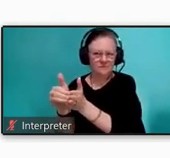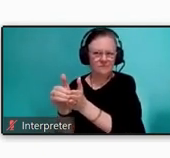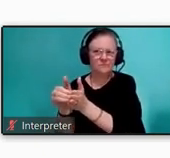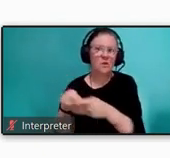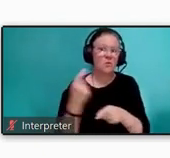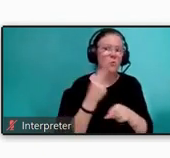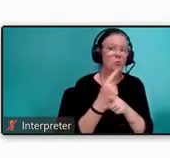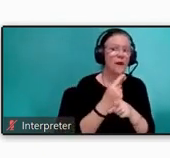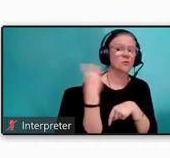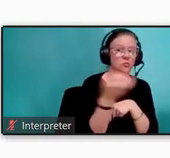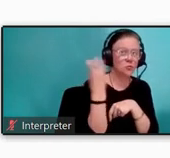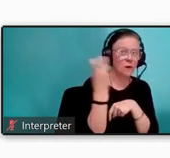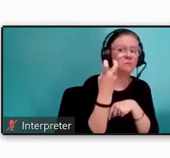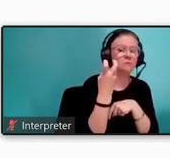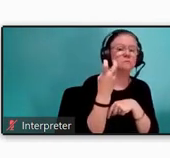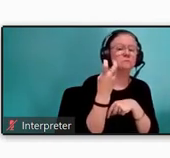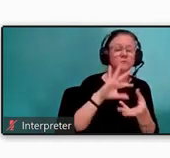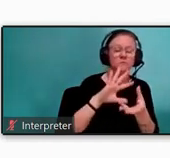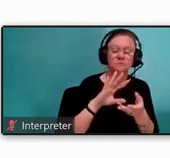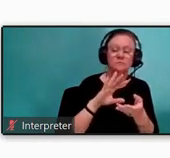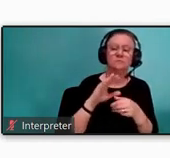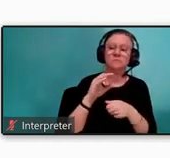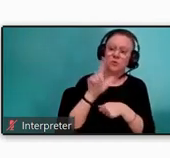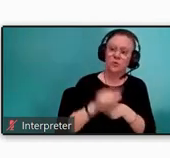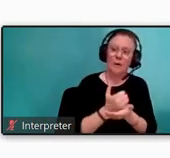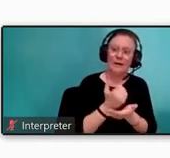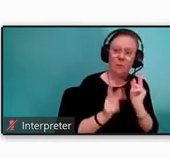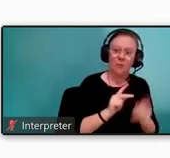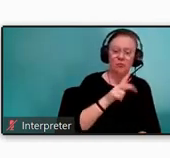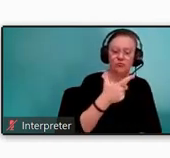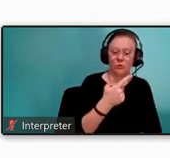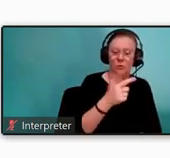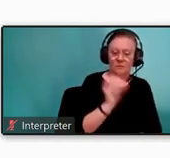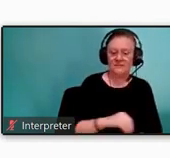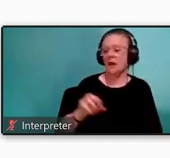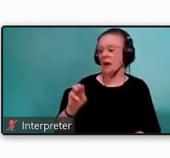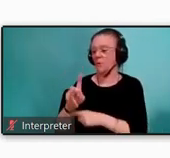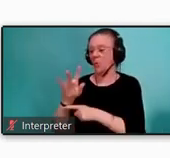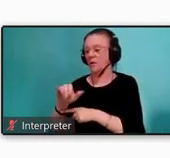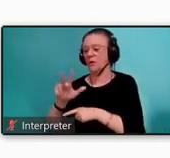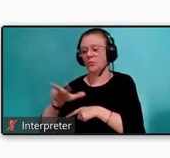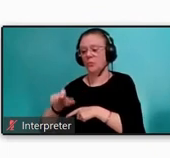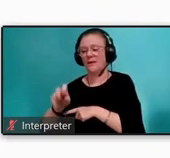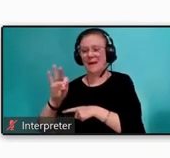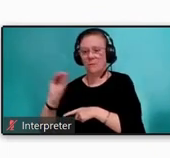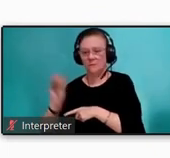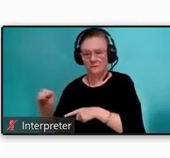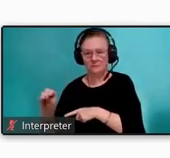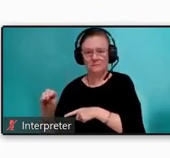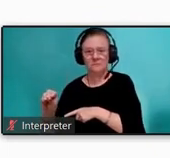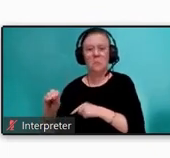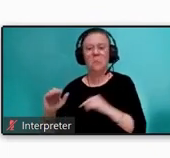regular routes, the low-income rate is 21.2% and the minority rate is 33.9%, which are both only